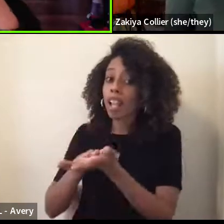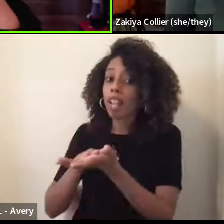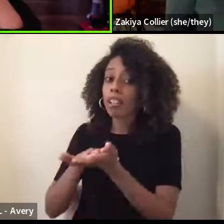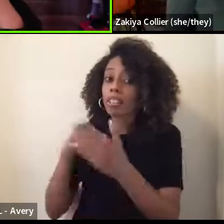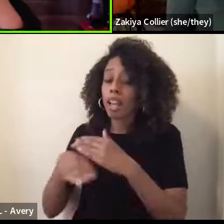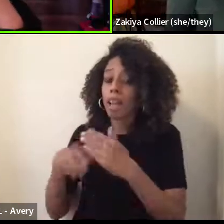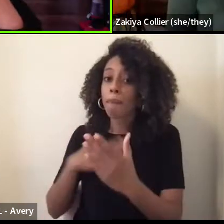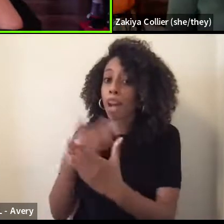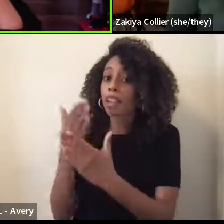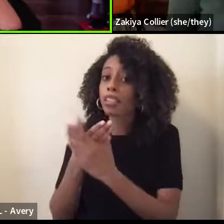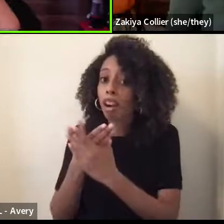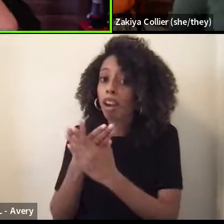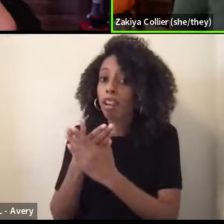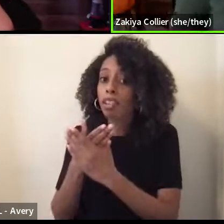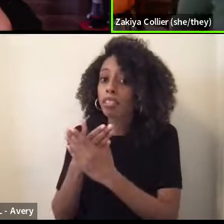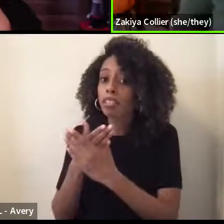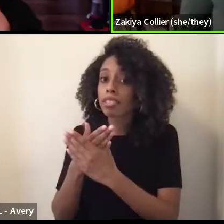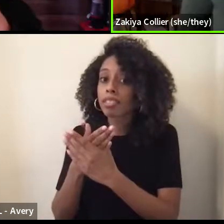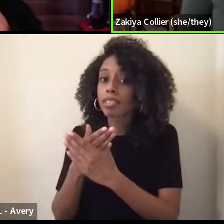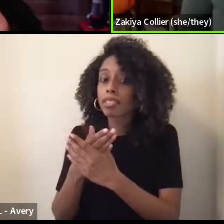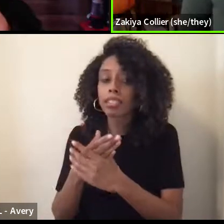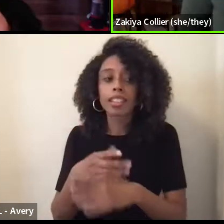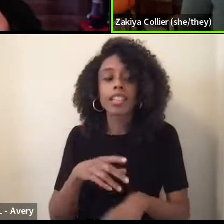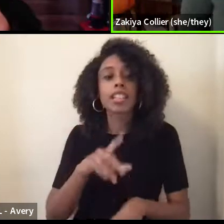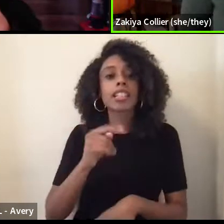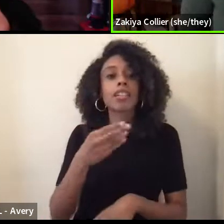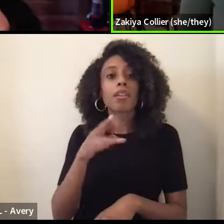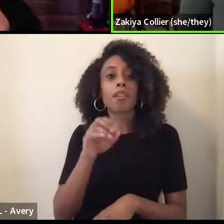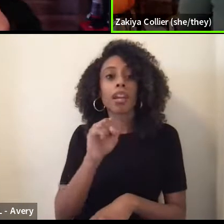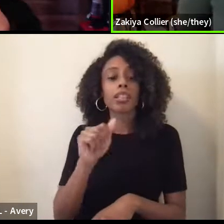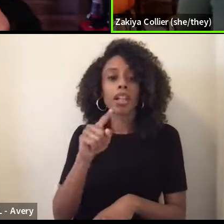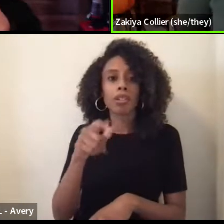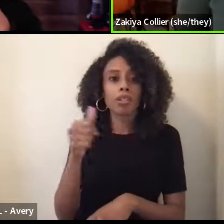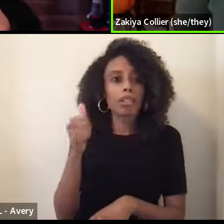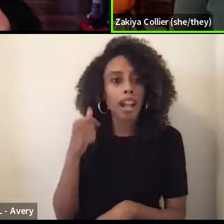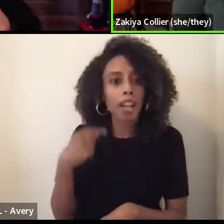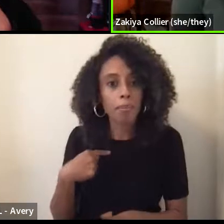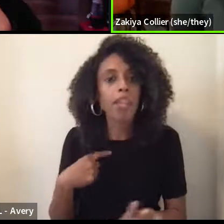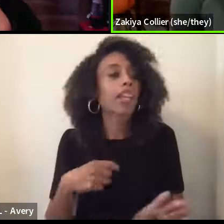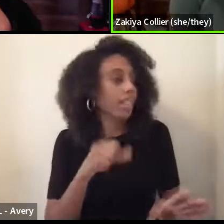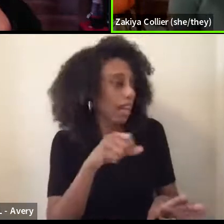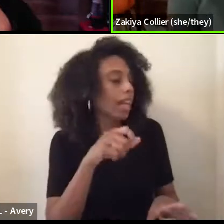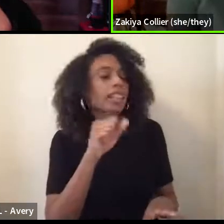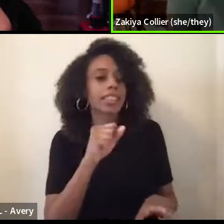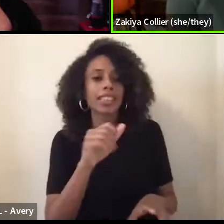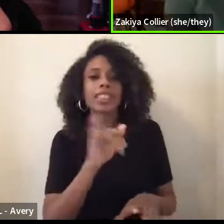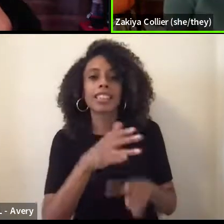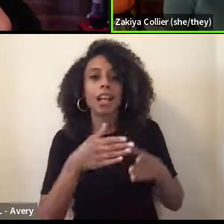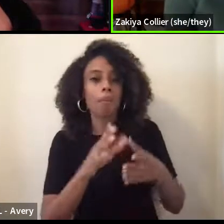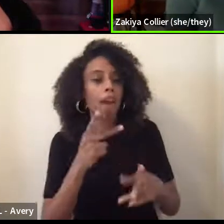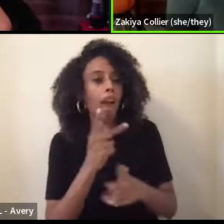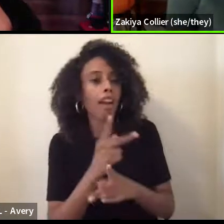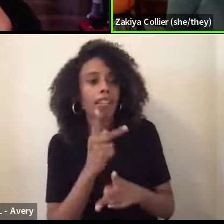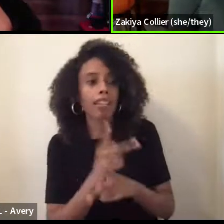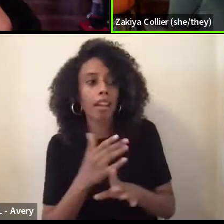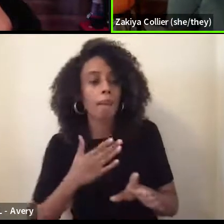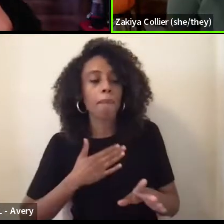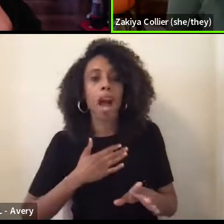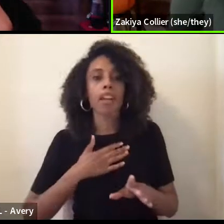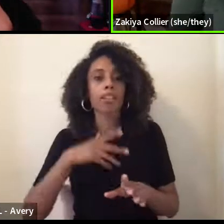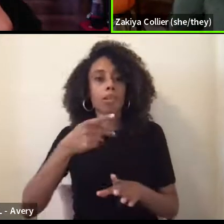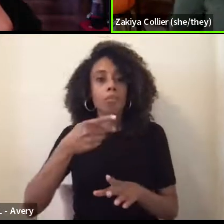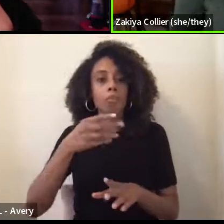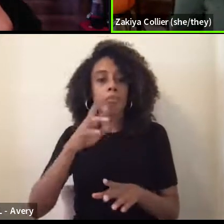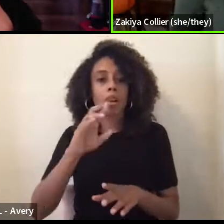this thing. And so in that same way, you know, I keep receipts on my property management, my apartment,